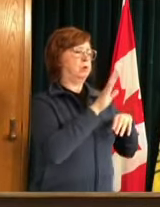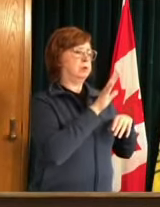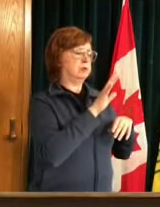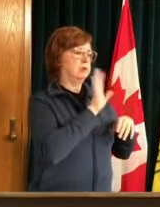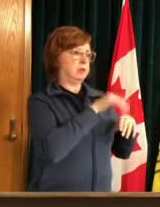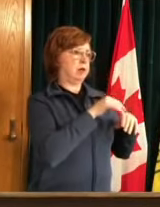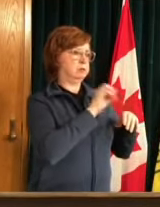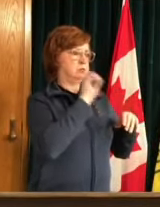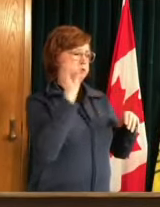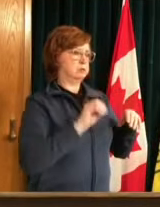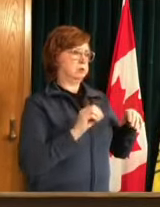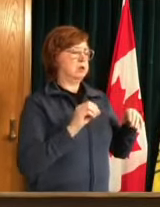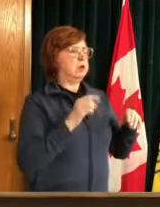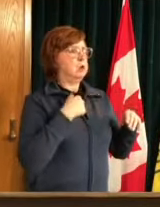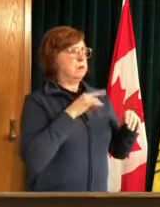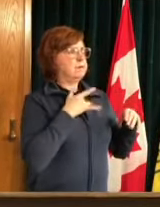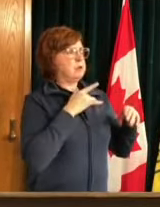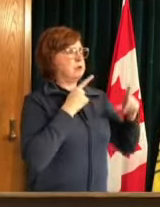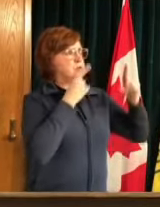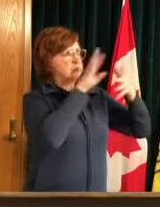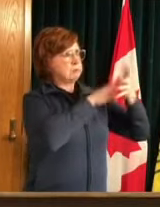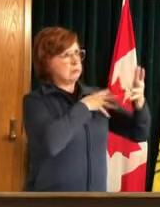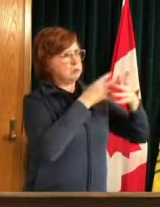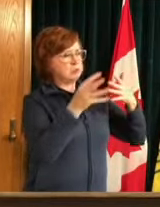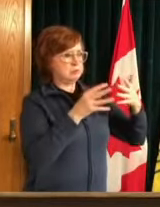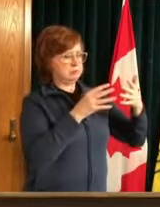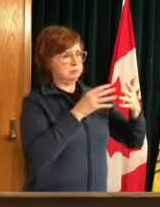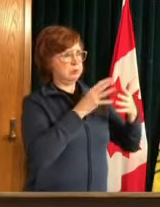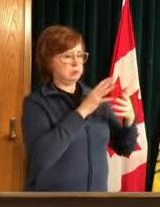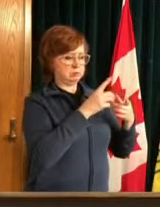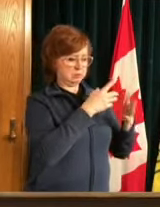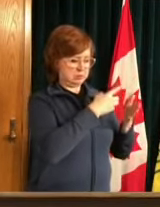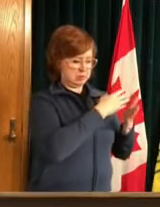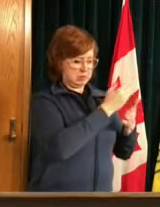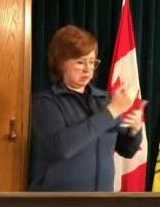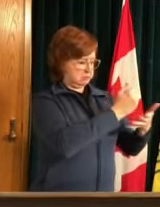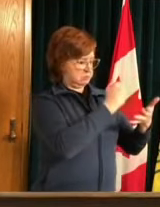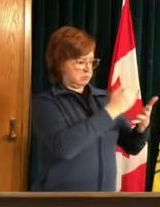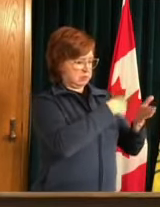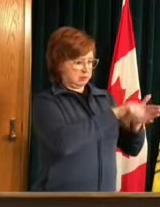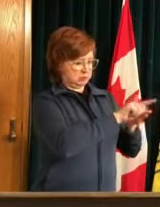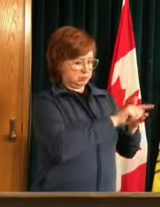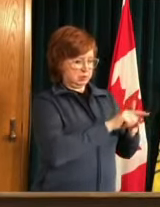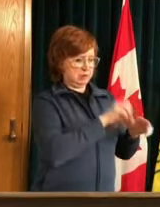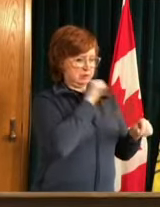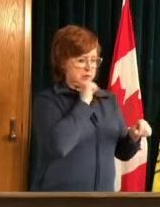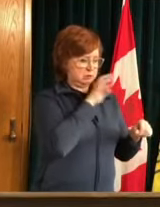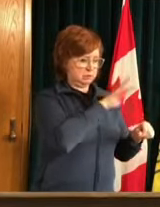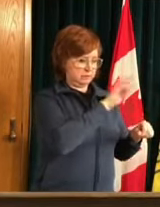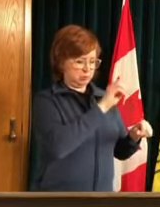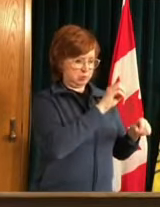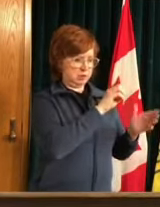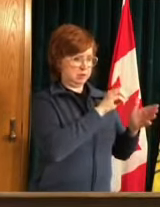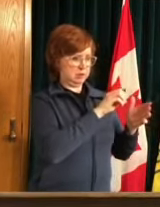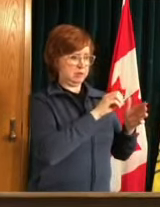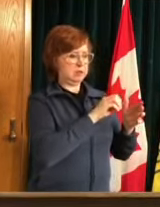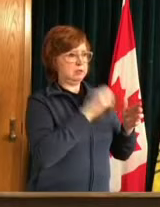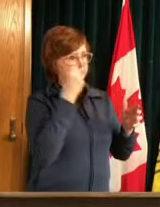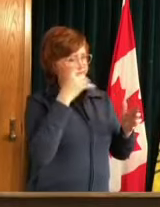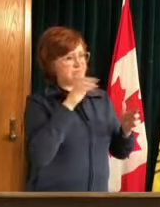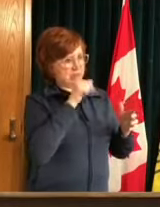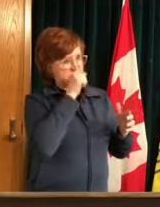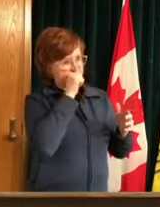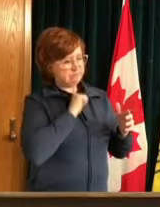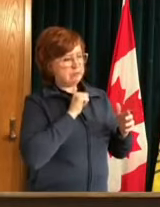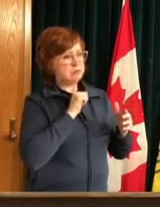we'll be down to 40 uh by mid next week we feel that although we do have a difficult 10 days ahead of us with the